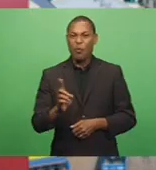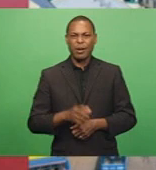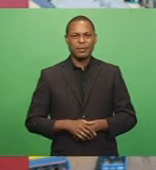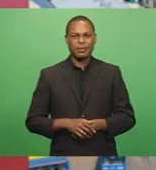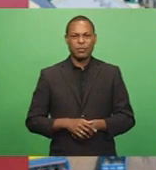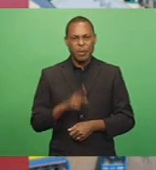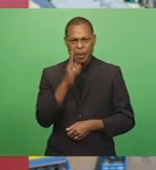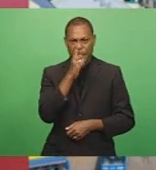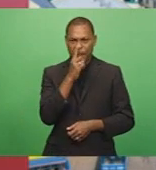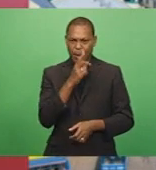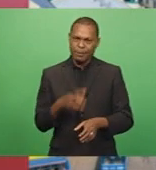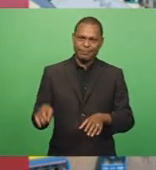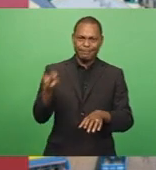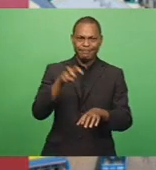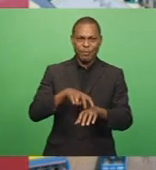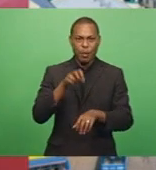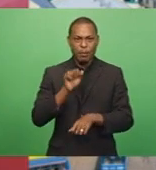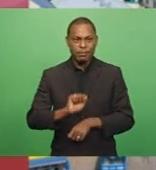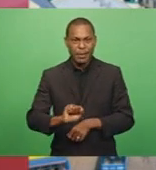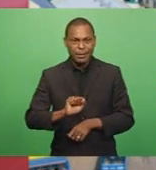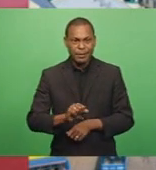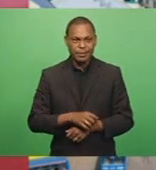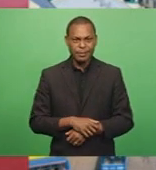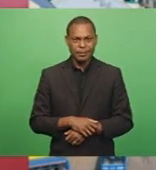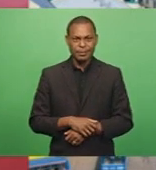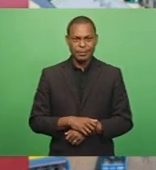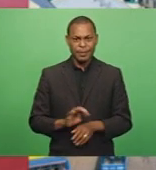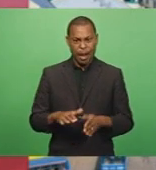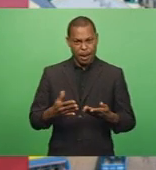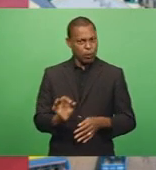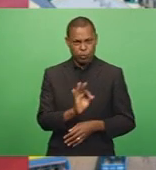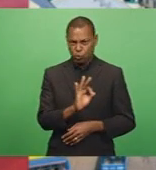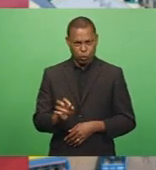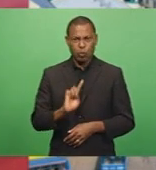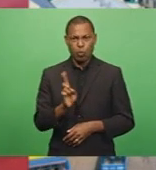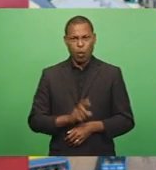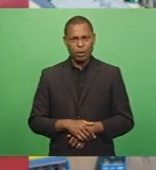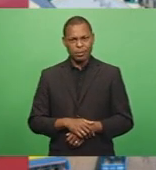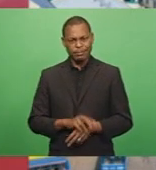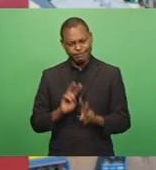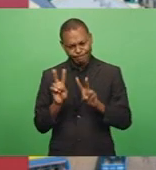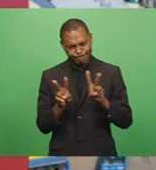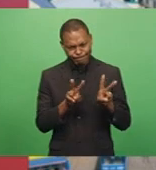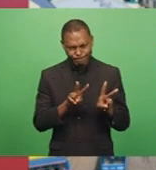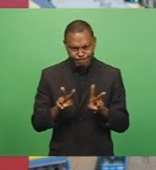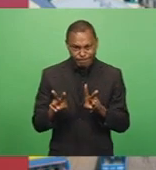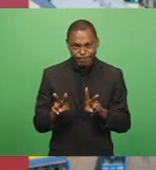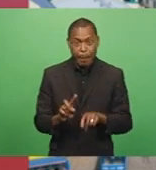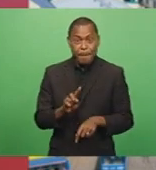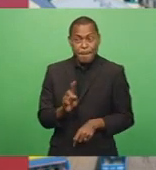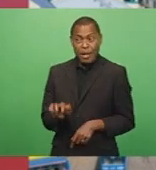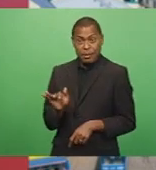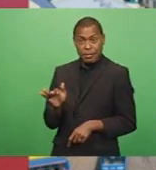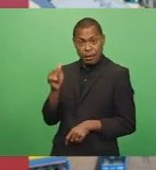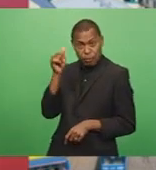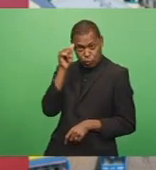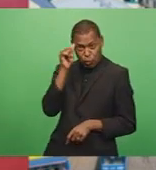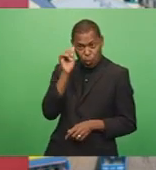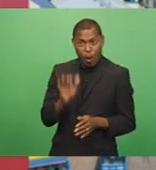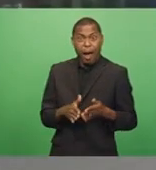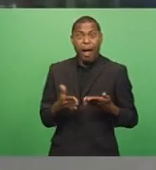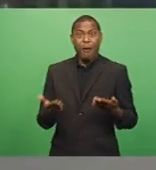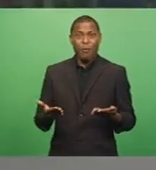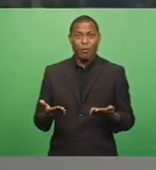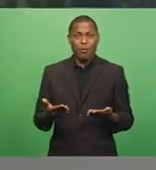We should not be policing the passengers. They should be sitting in the right seat and travel home